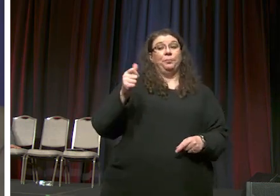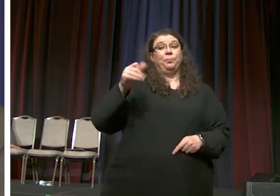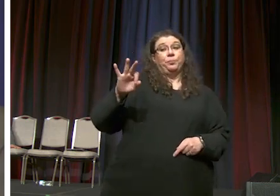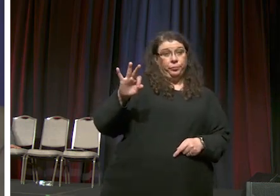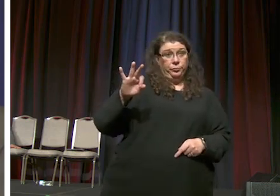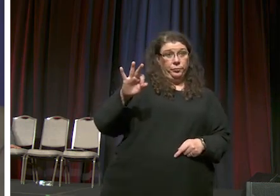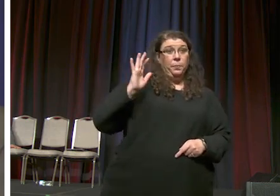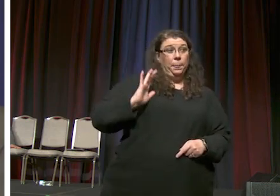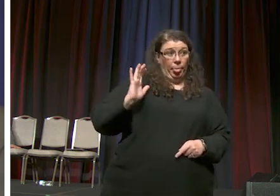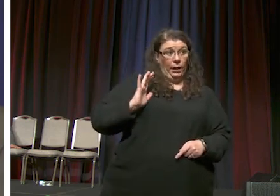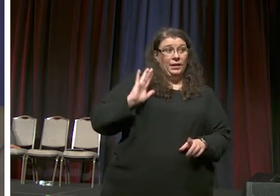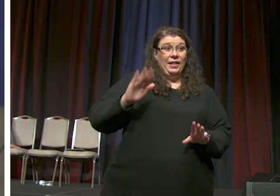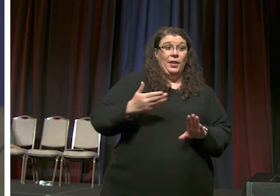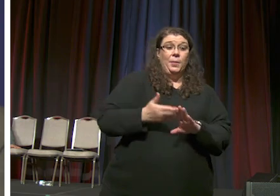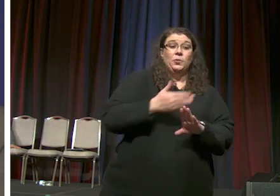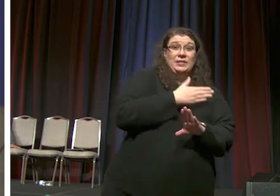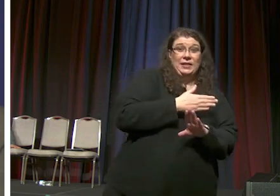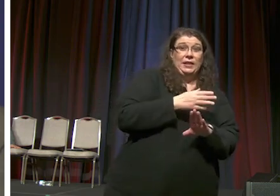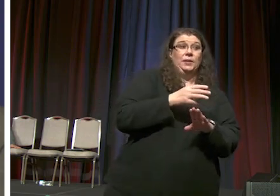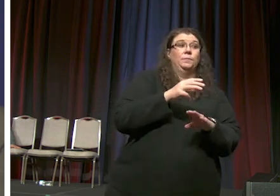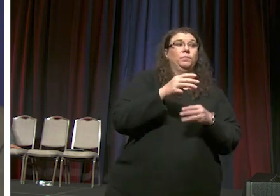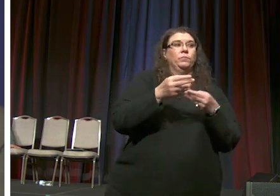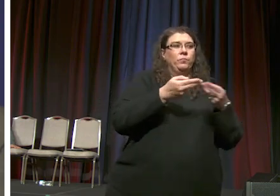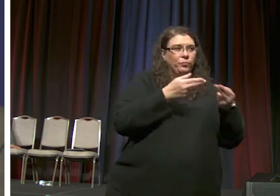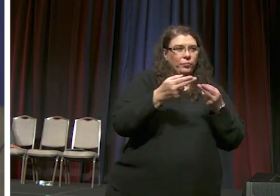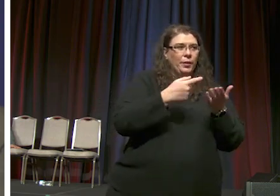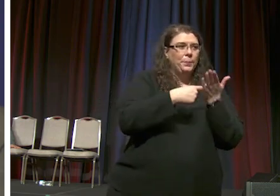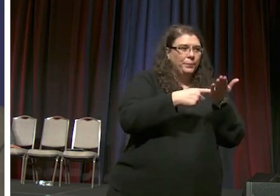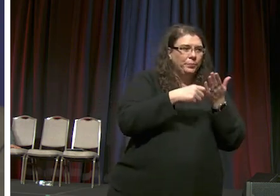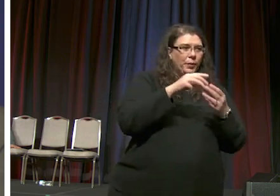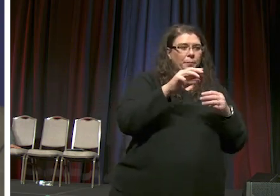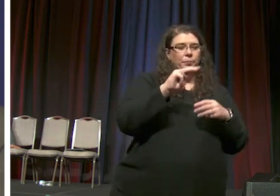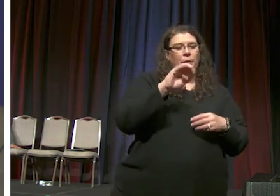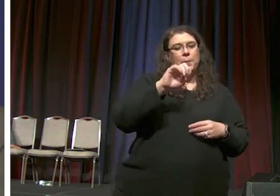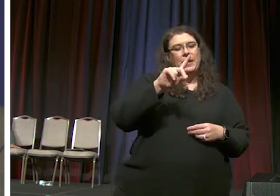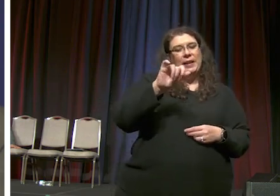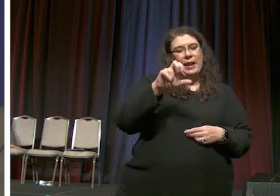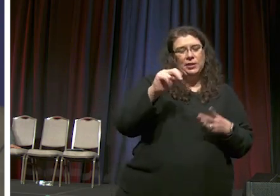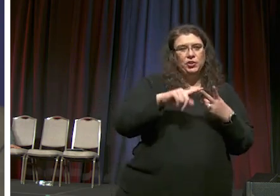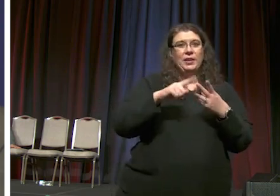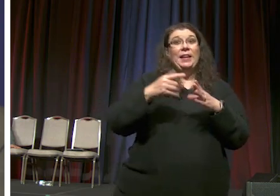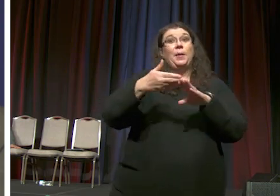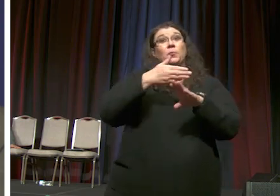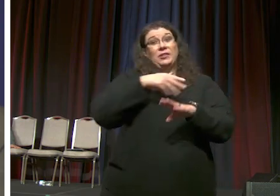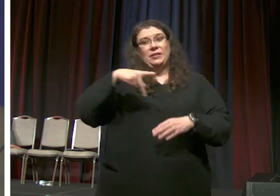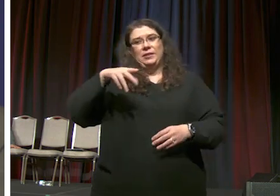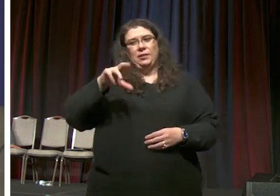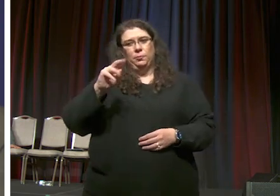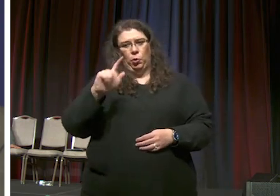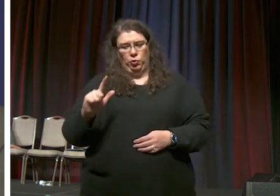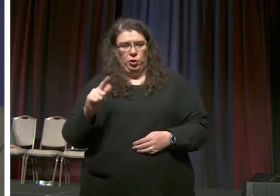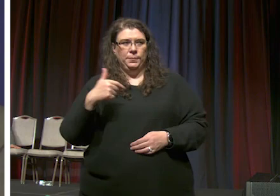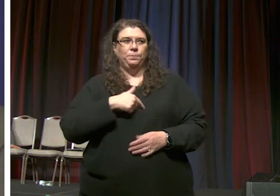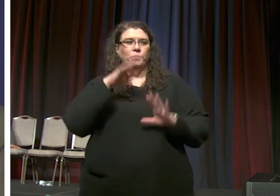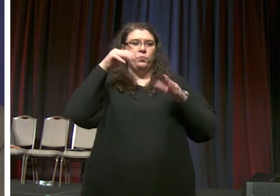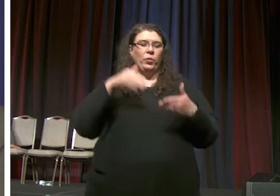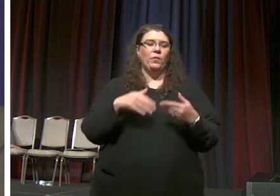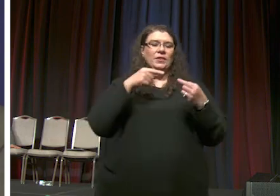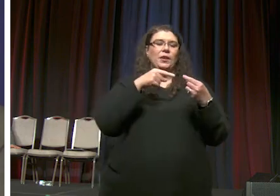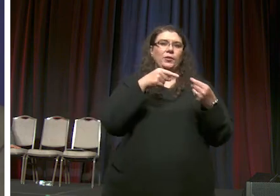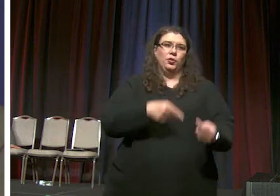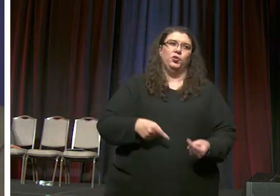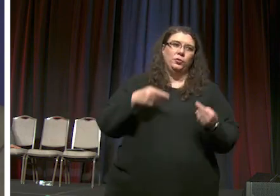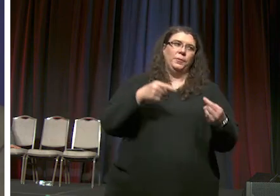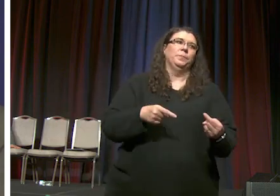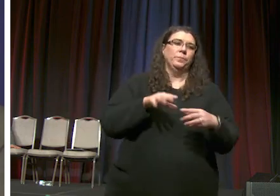and they precede the mediation and they precede the protocol and they were exclusively focused on the strains